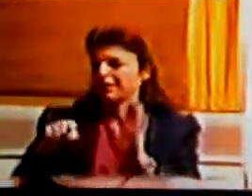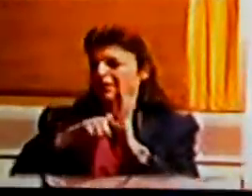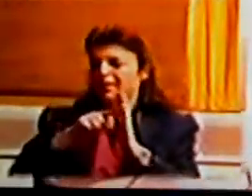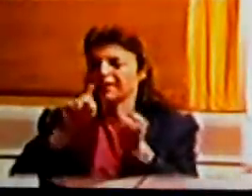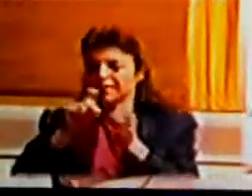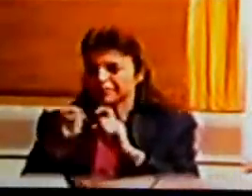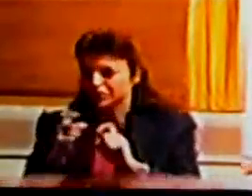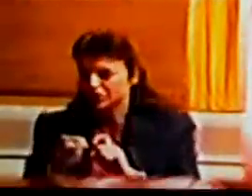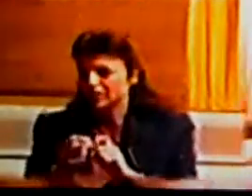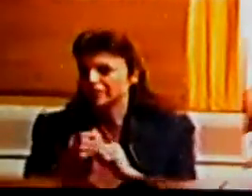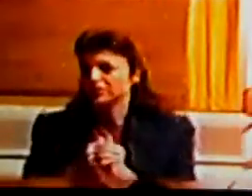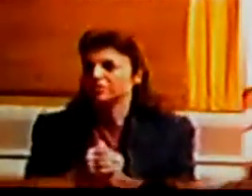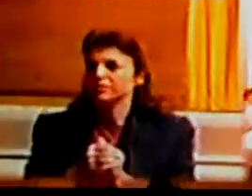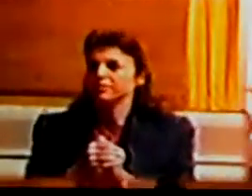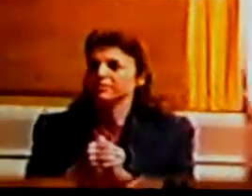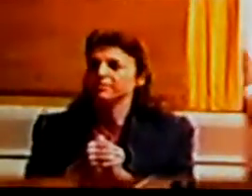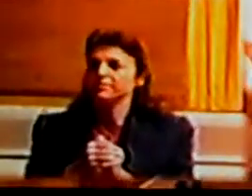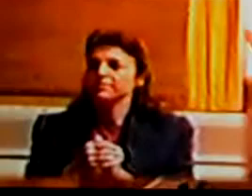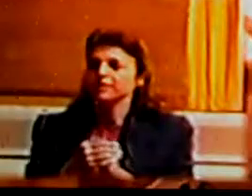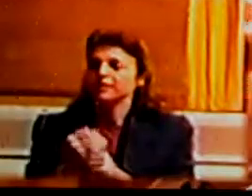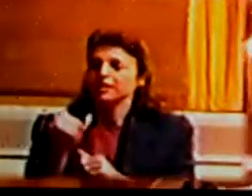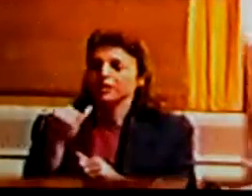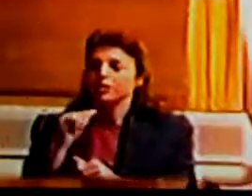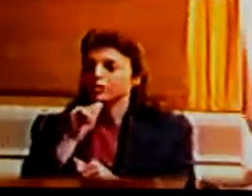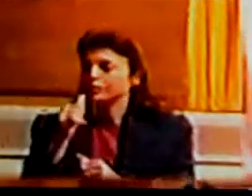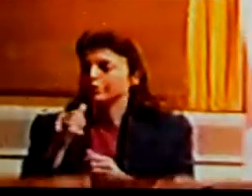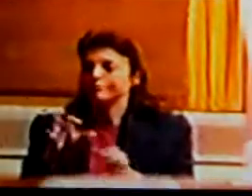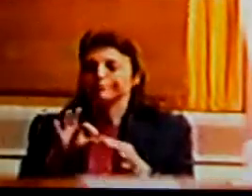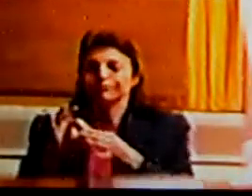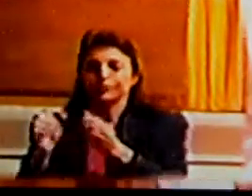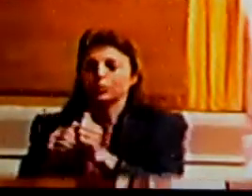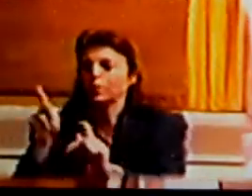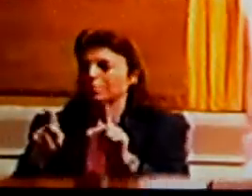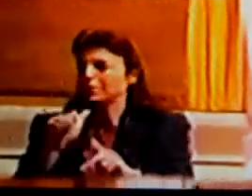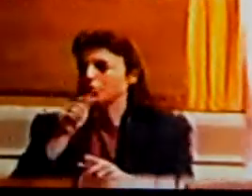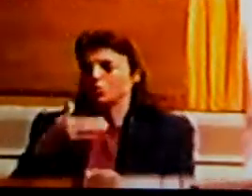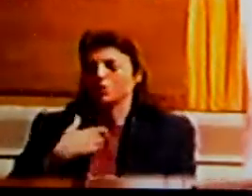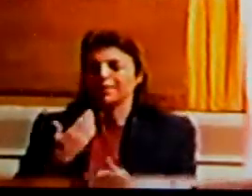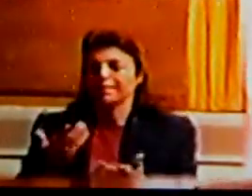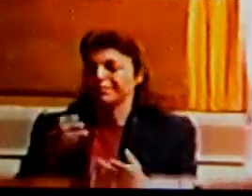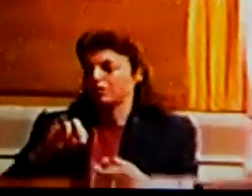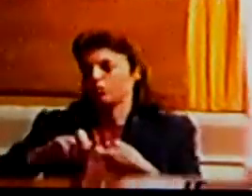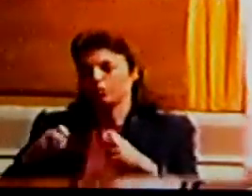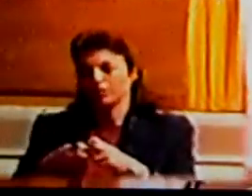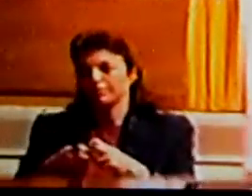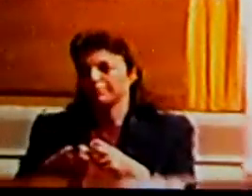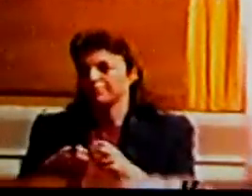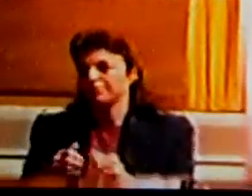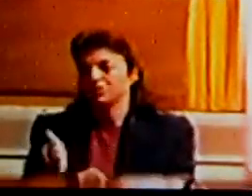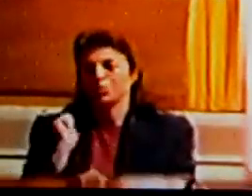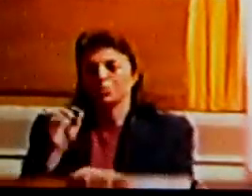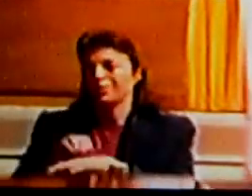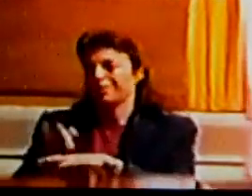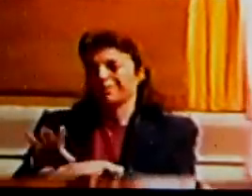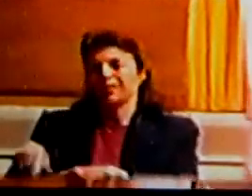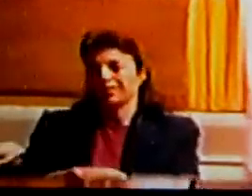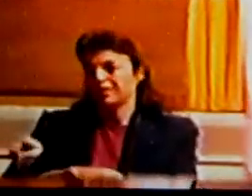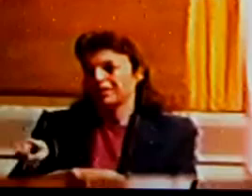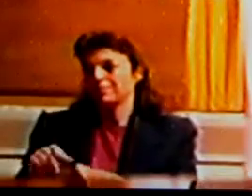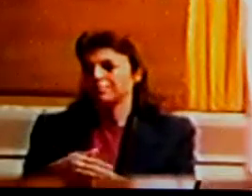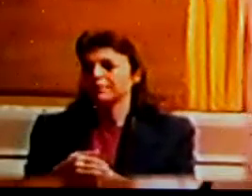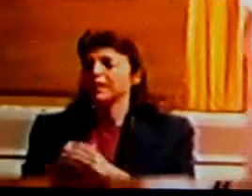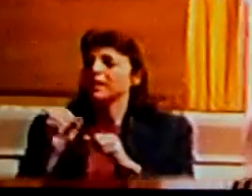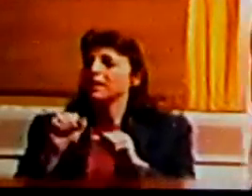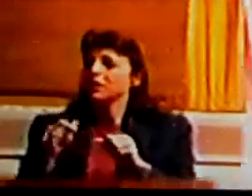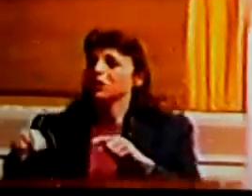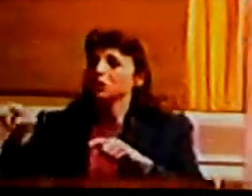affects them they pass through it just like electricity through metal it doesn't affect them by the way can i get an agreement with you are